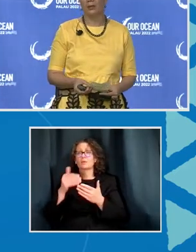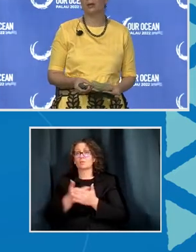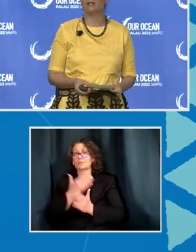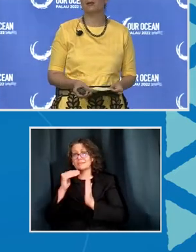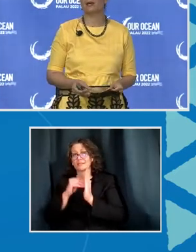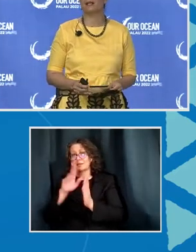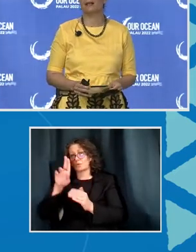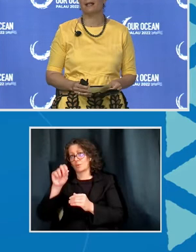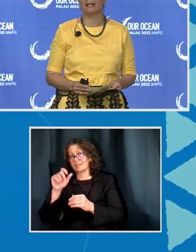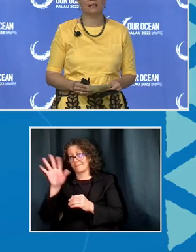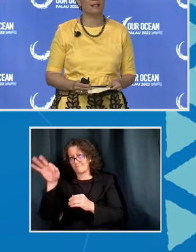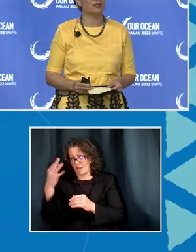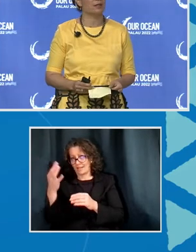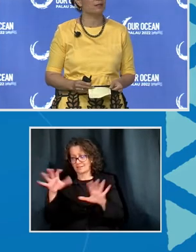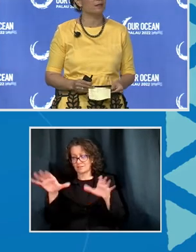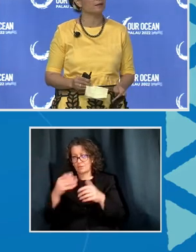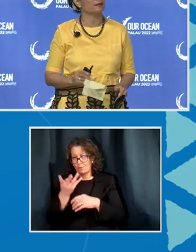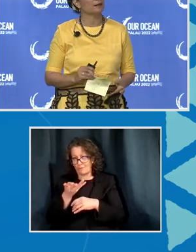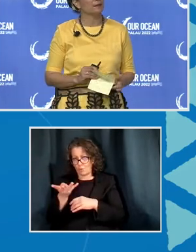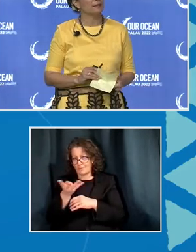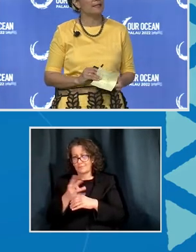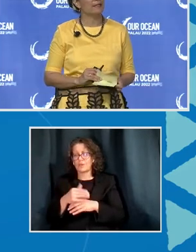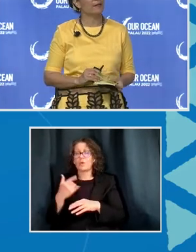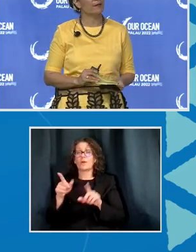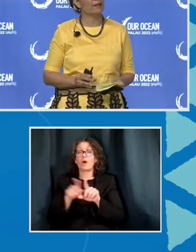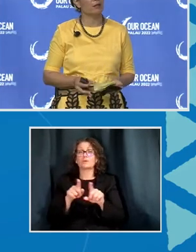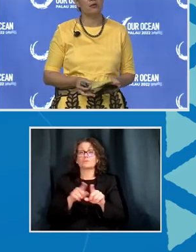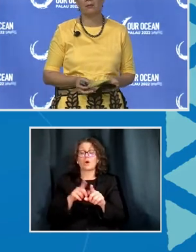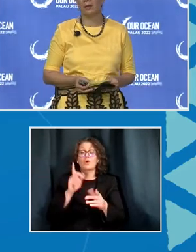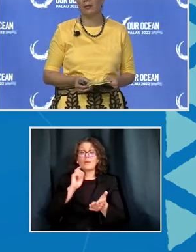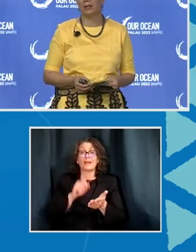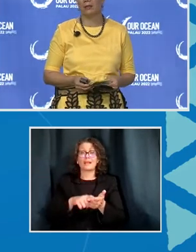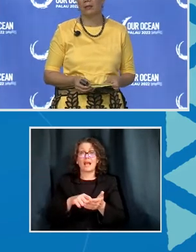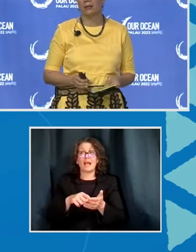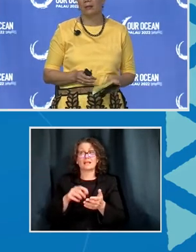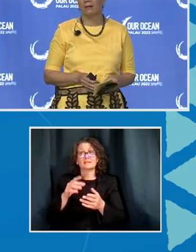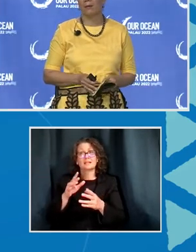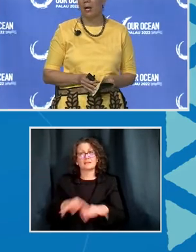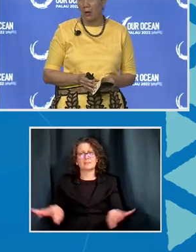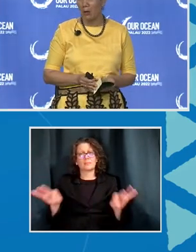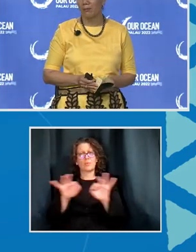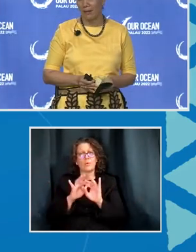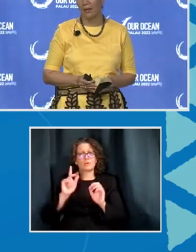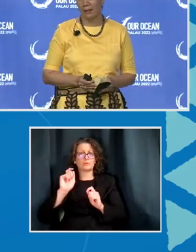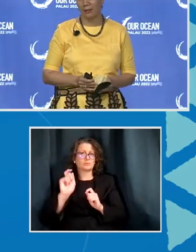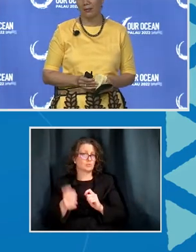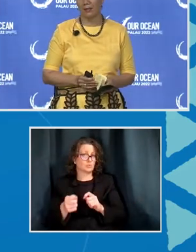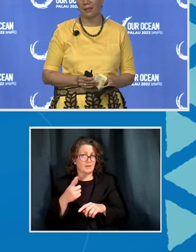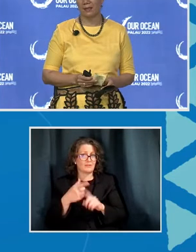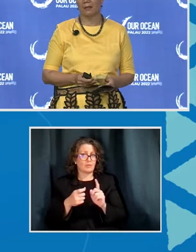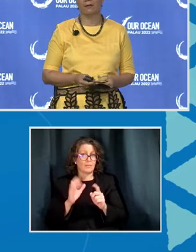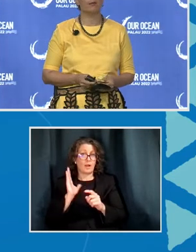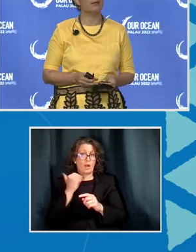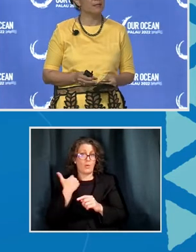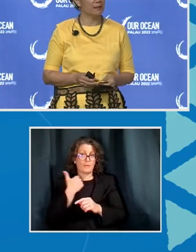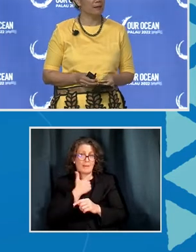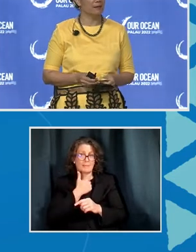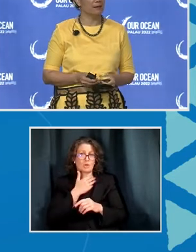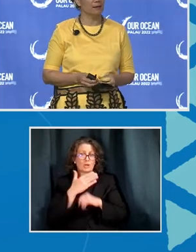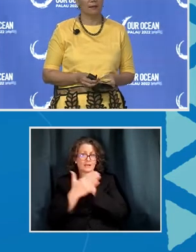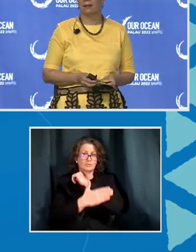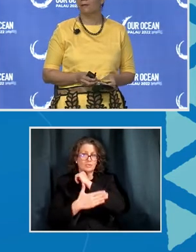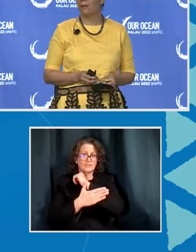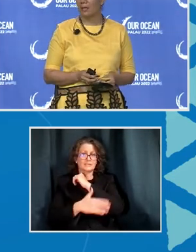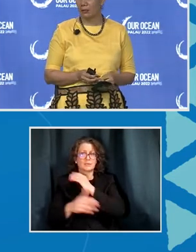We also recognize at this juncture the significant contribution from our own member countries. From New